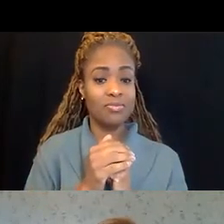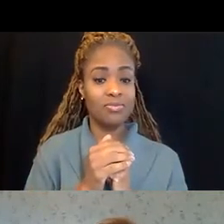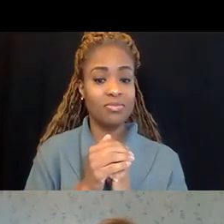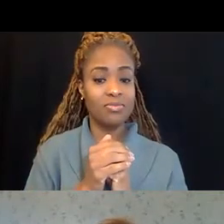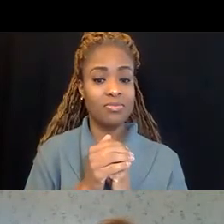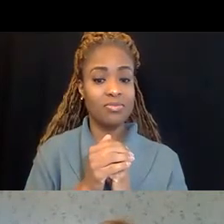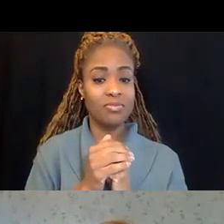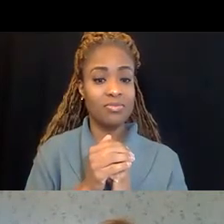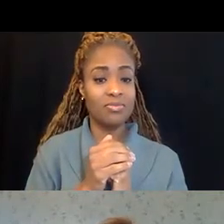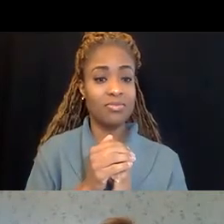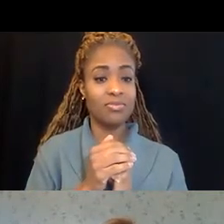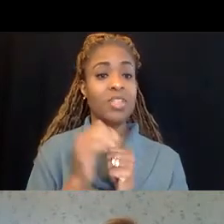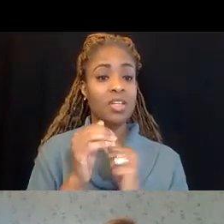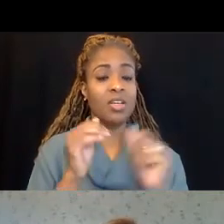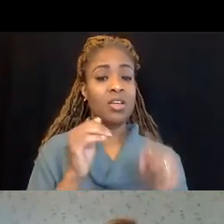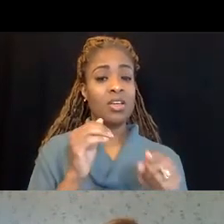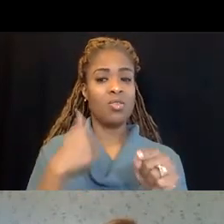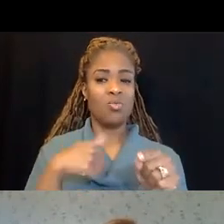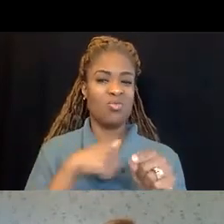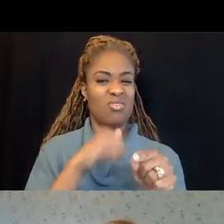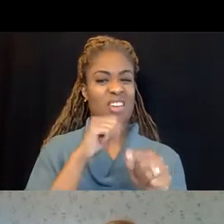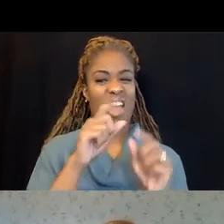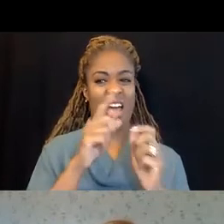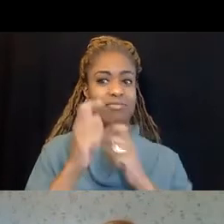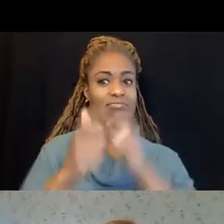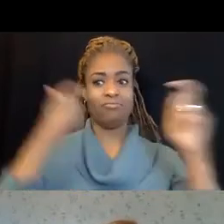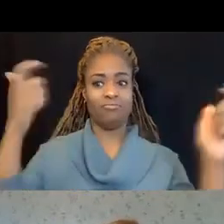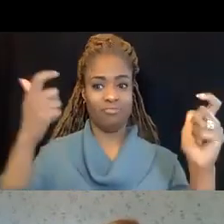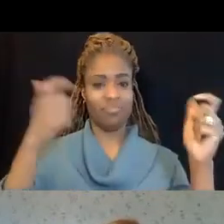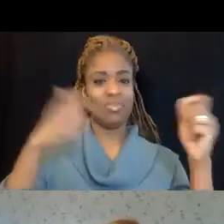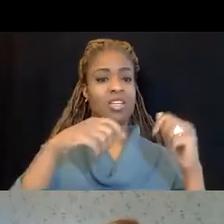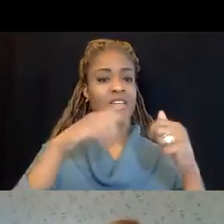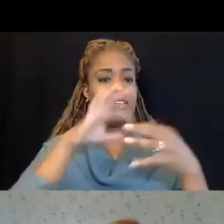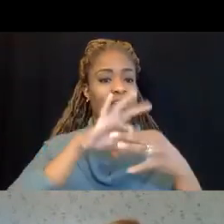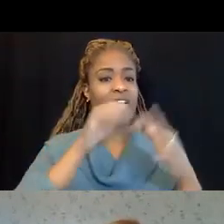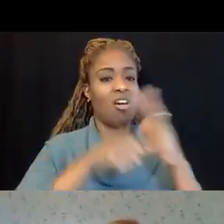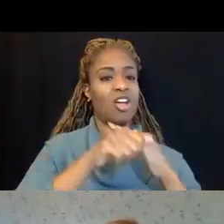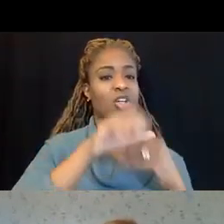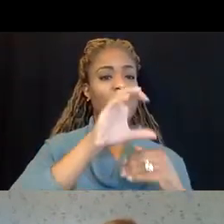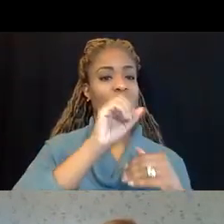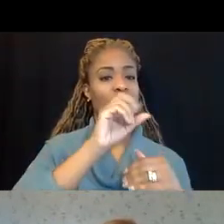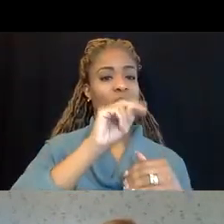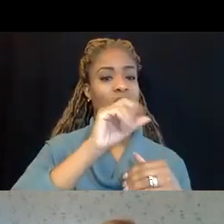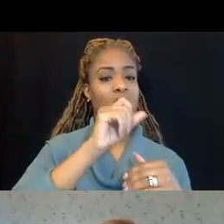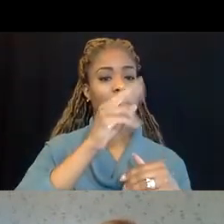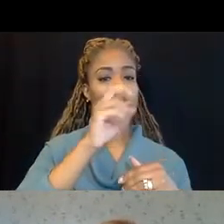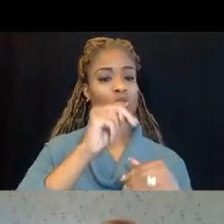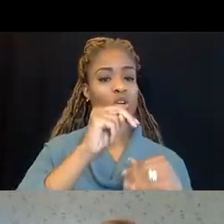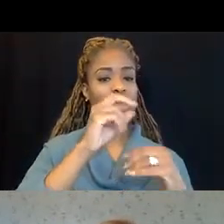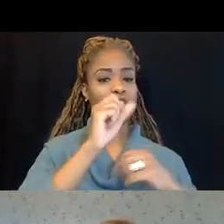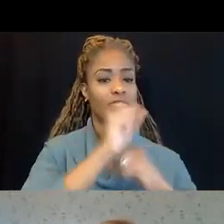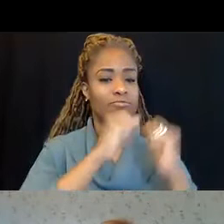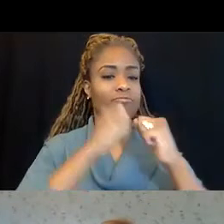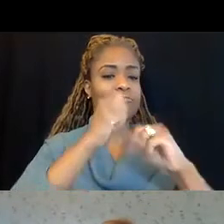In construction, we're not as big, and we don't have as many standards. Here's a photo of the